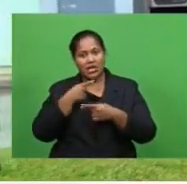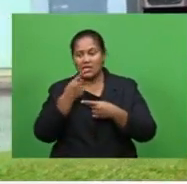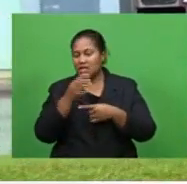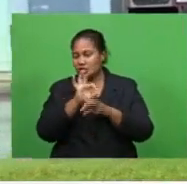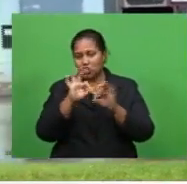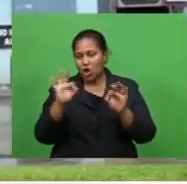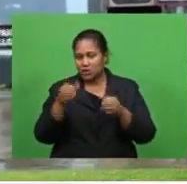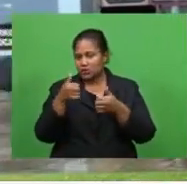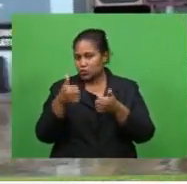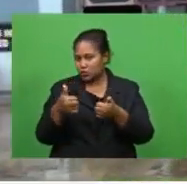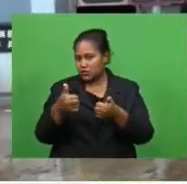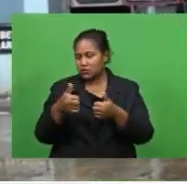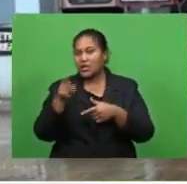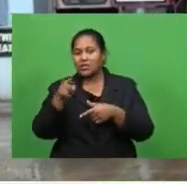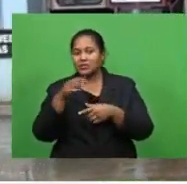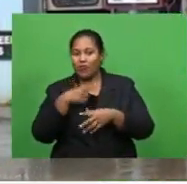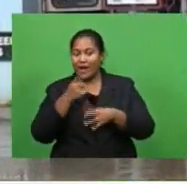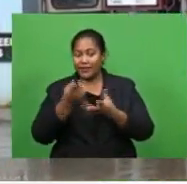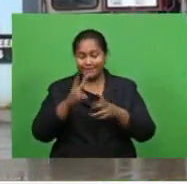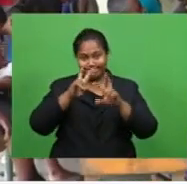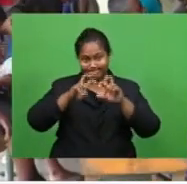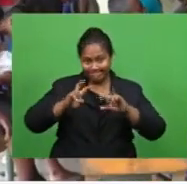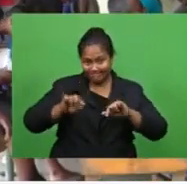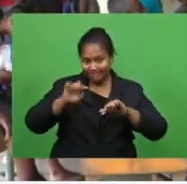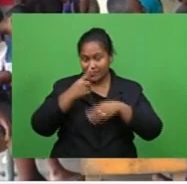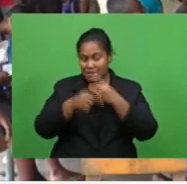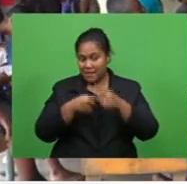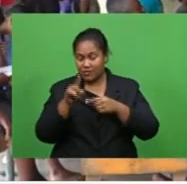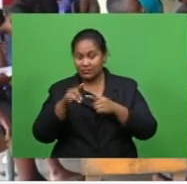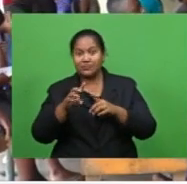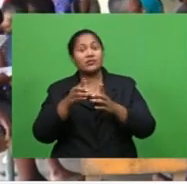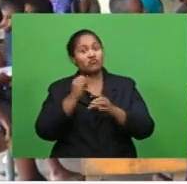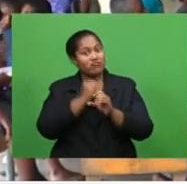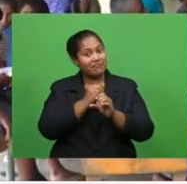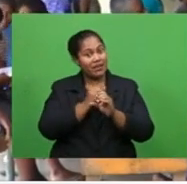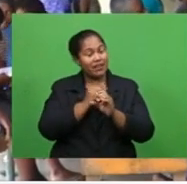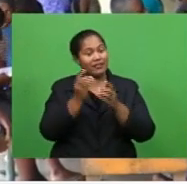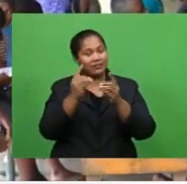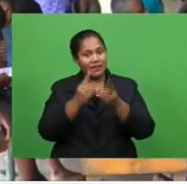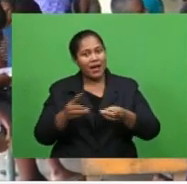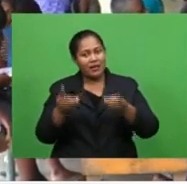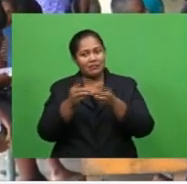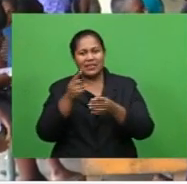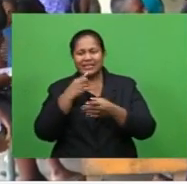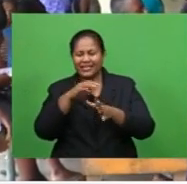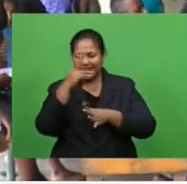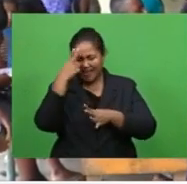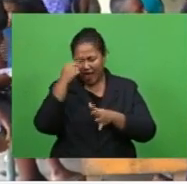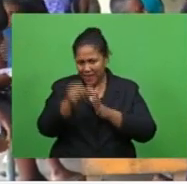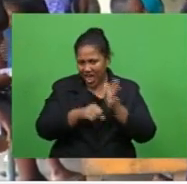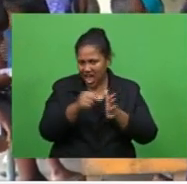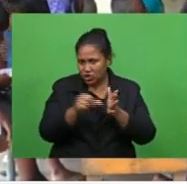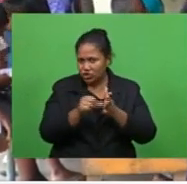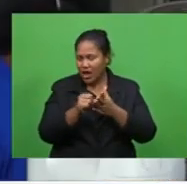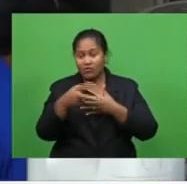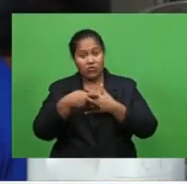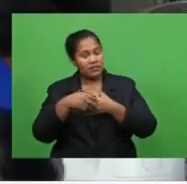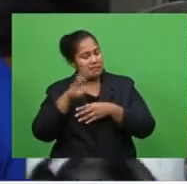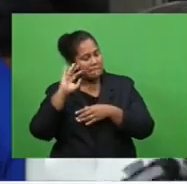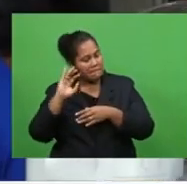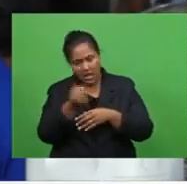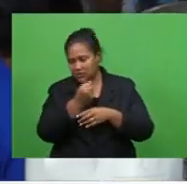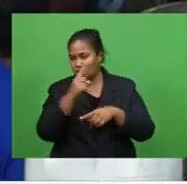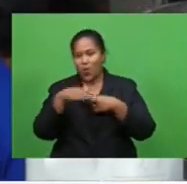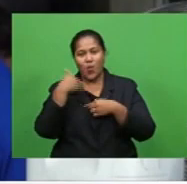case is being investigated by the Criminal Investigation Department. He says patients' names, age and addresses must always be